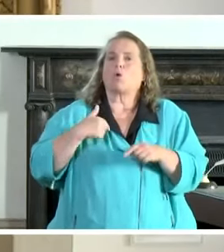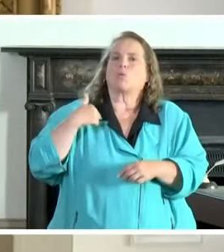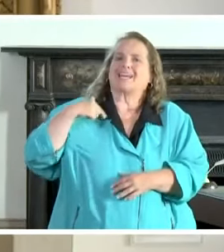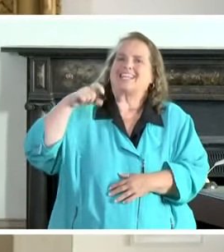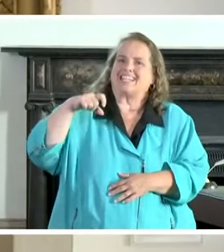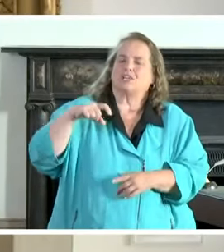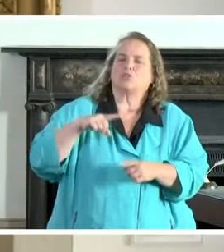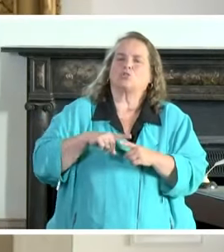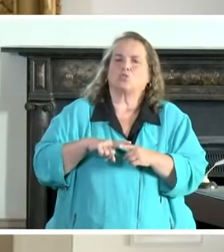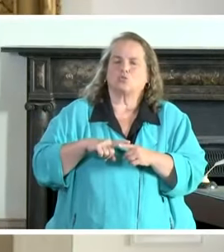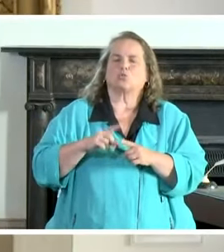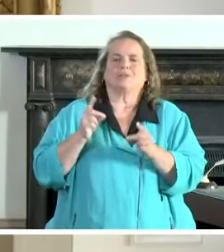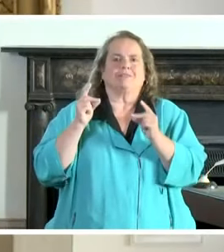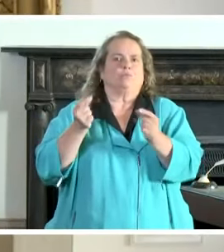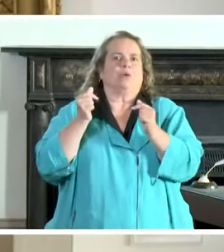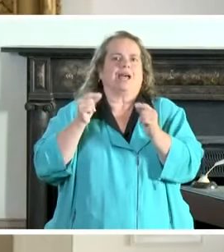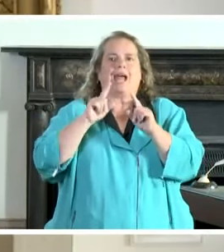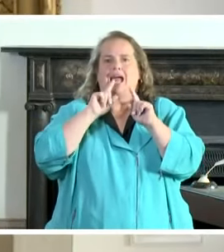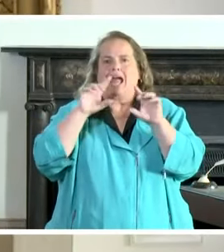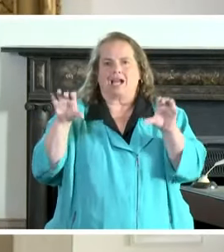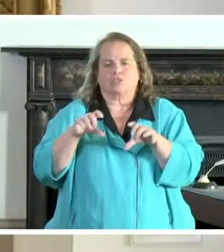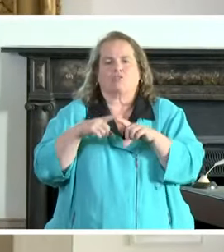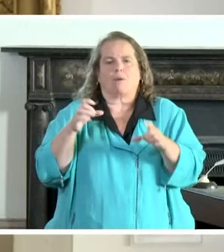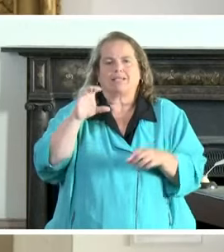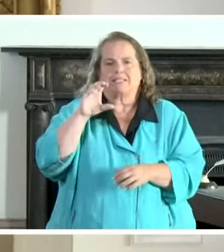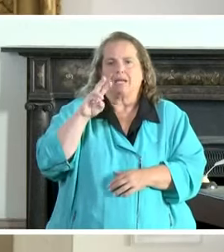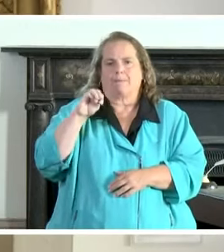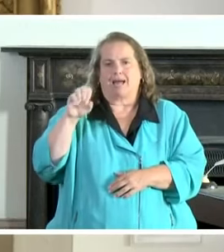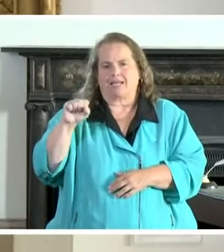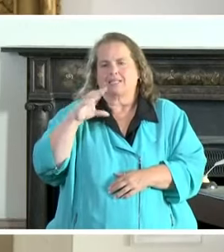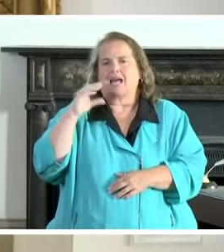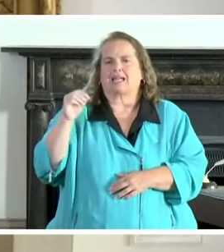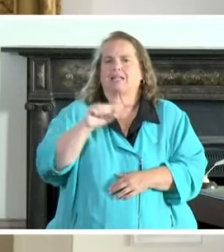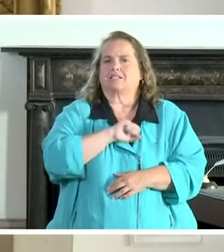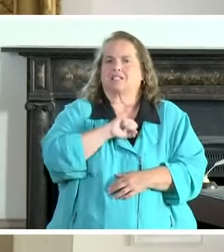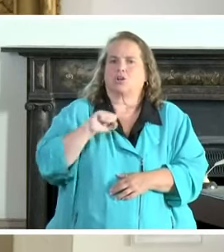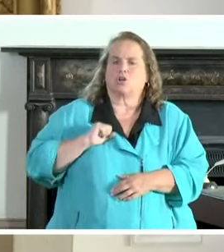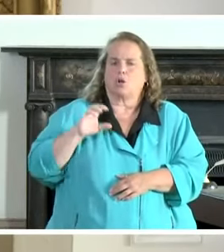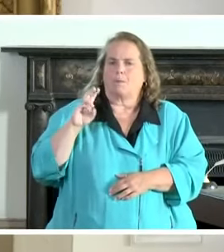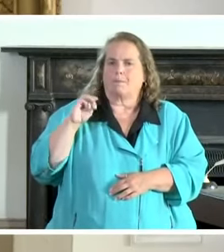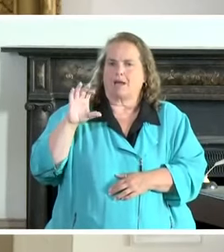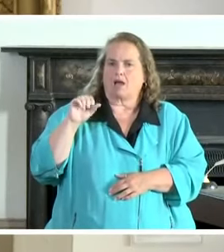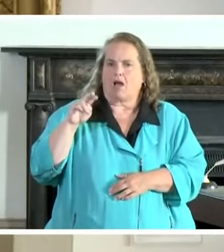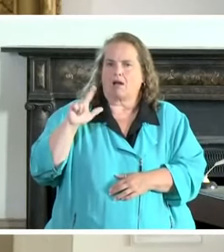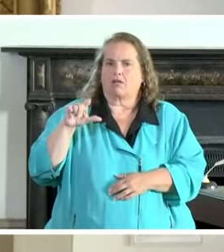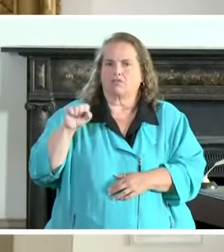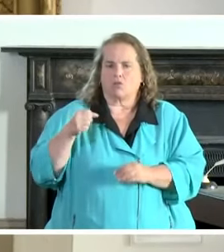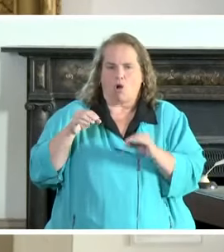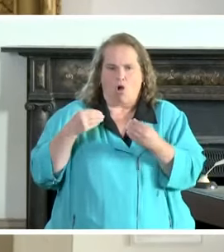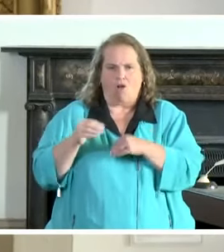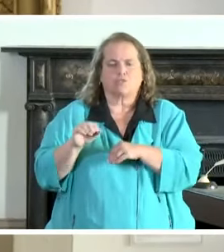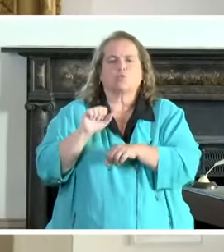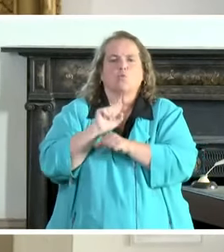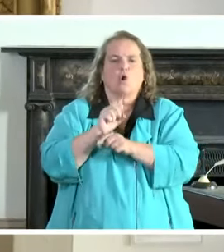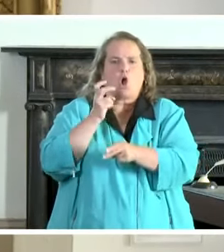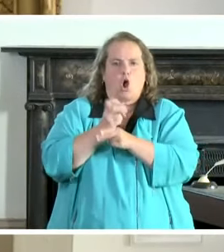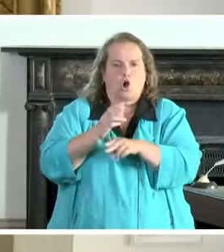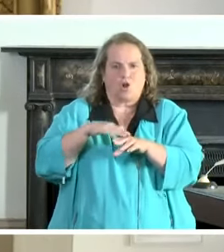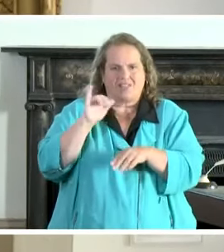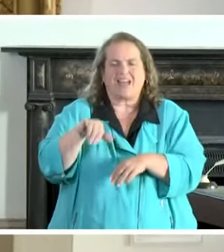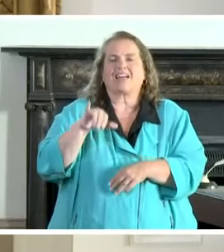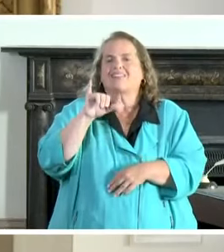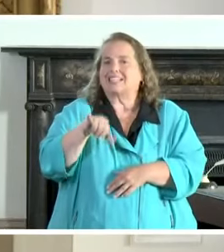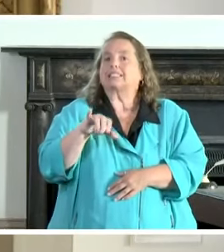to prompt action from cms and senator mcconnell's office worked hard on that this is good news